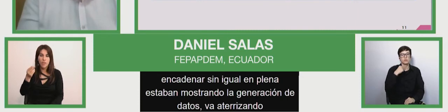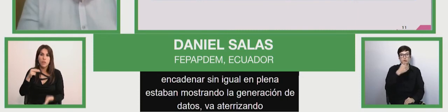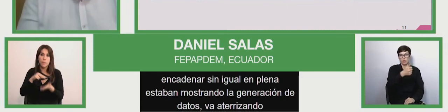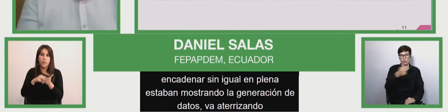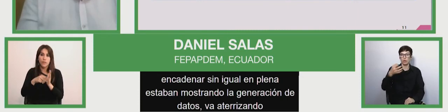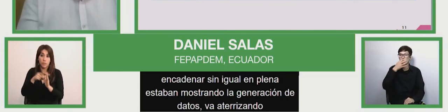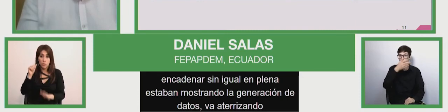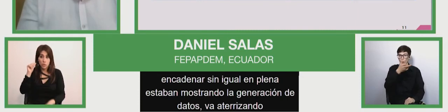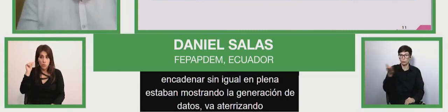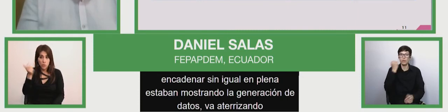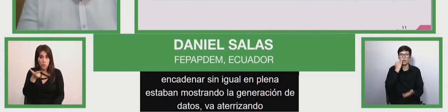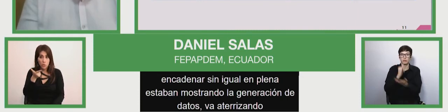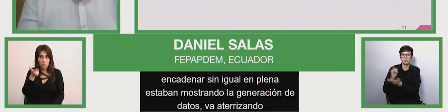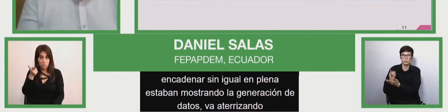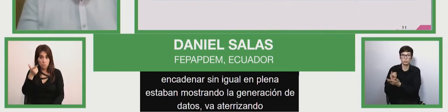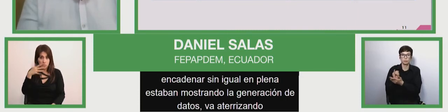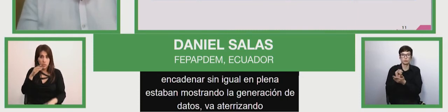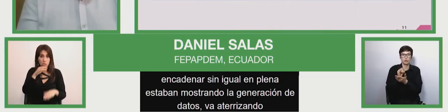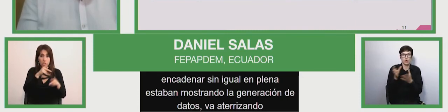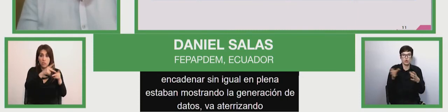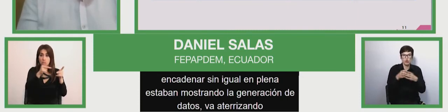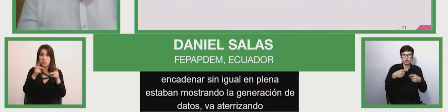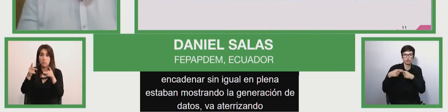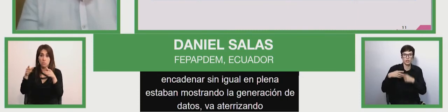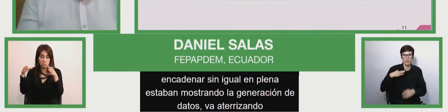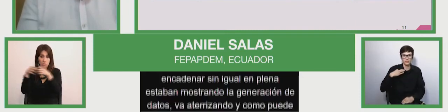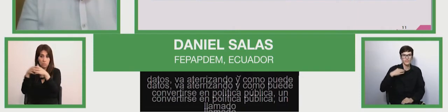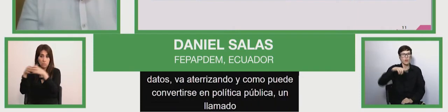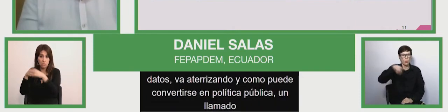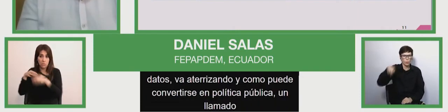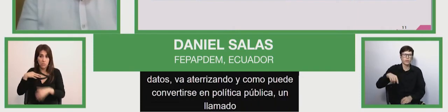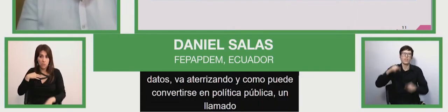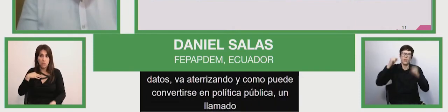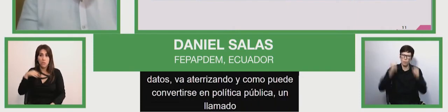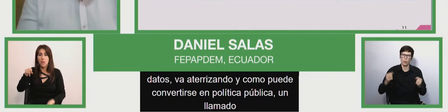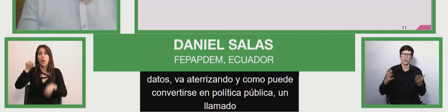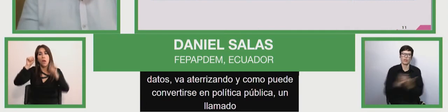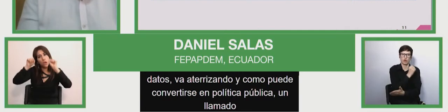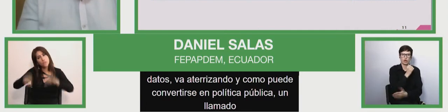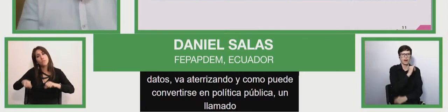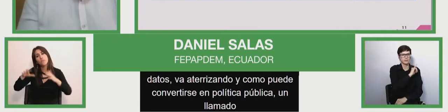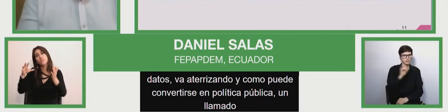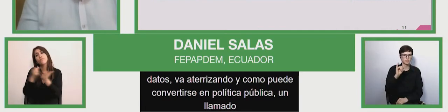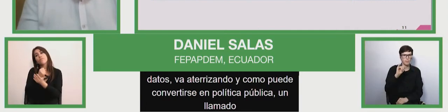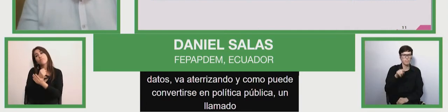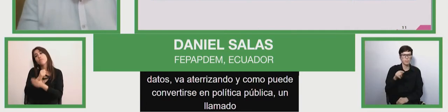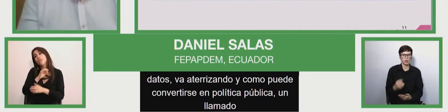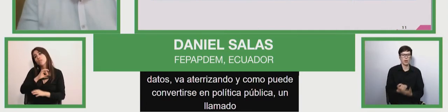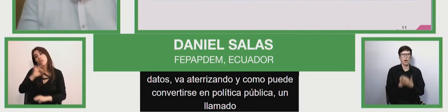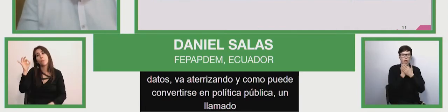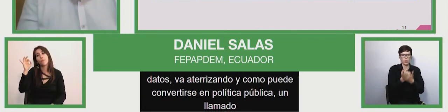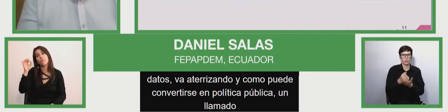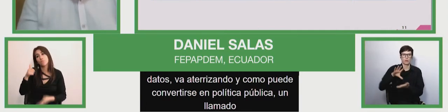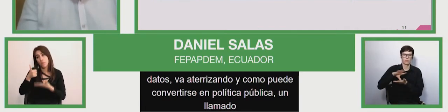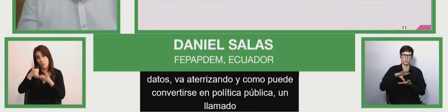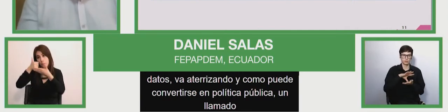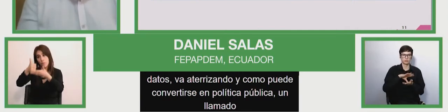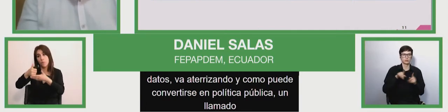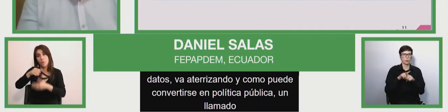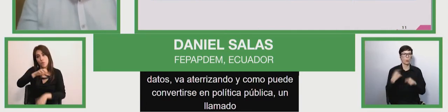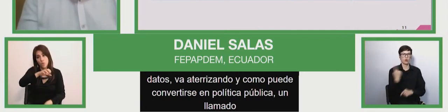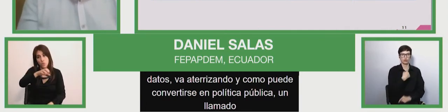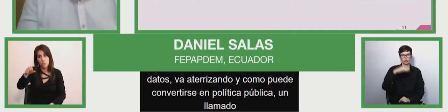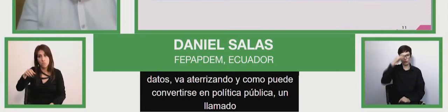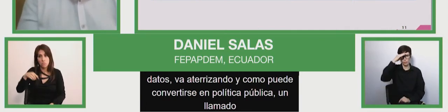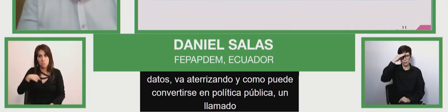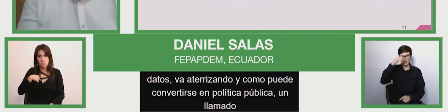civil society that you're here that you can be an intervention from all those experiences which is us